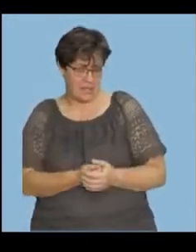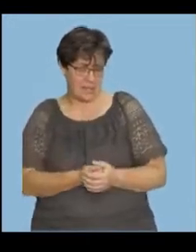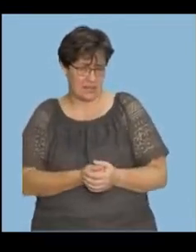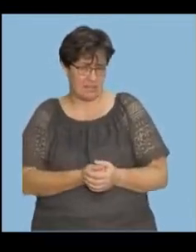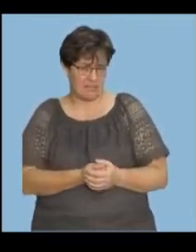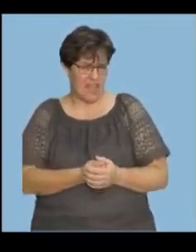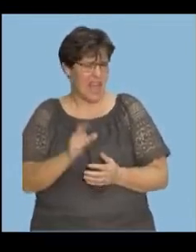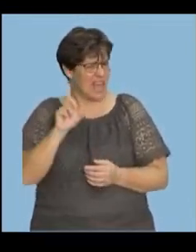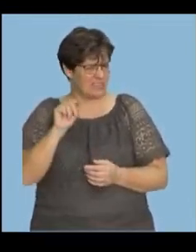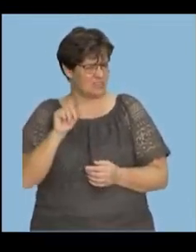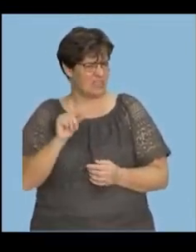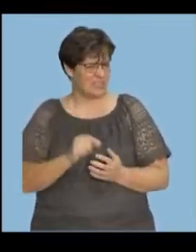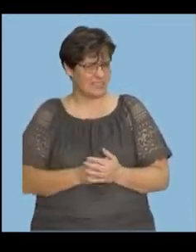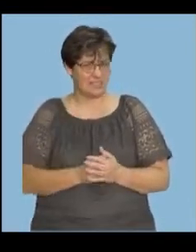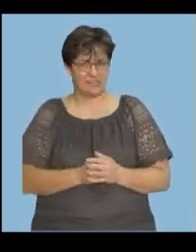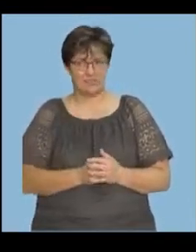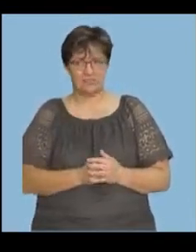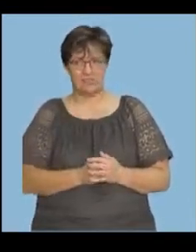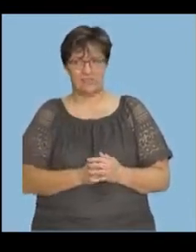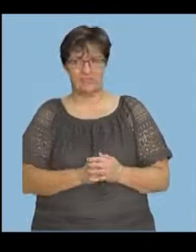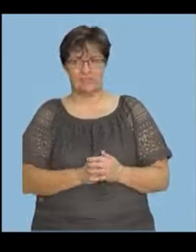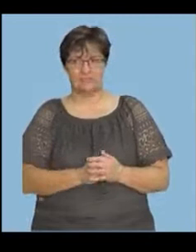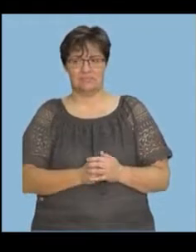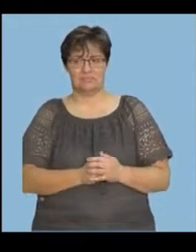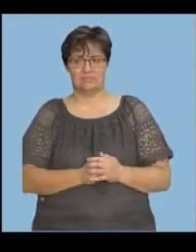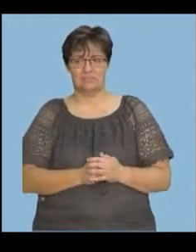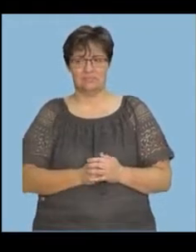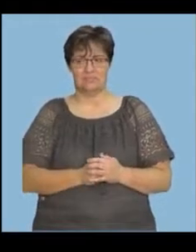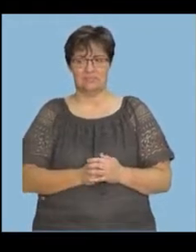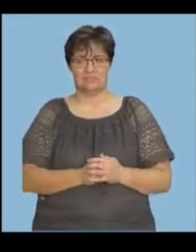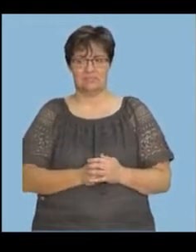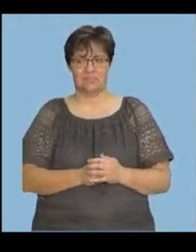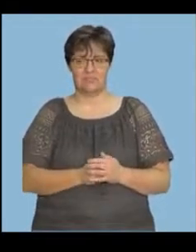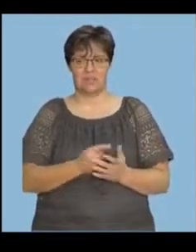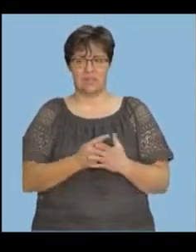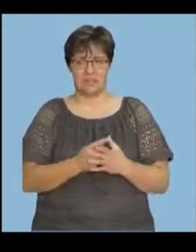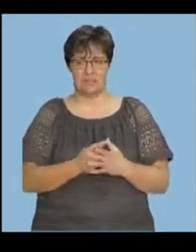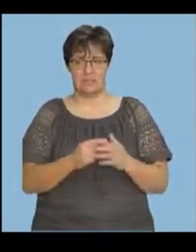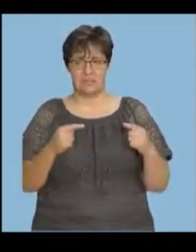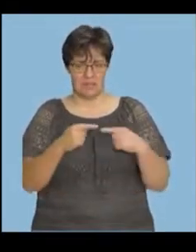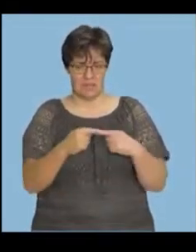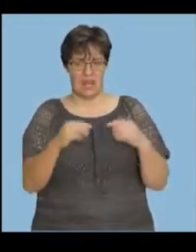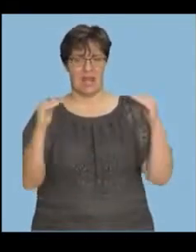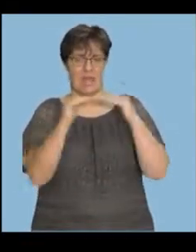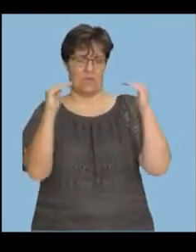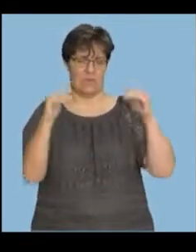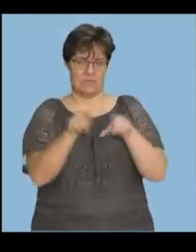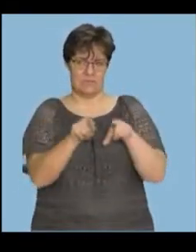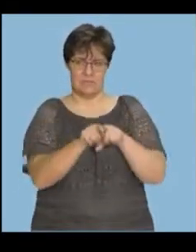It would be interesting. Both decreased. Okay. Then, also, there, where they do meet, implies that we're equal.